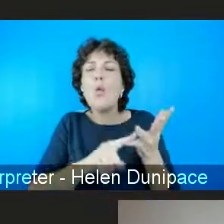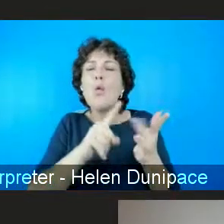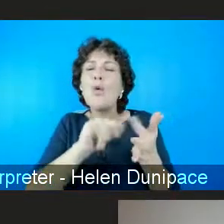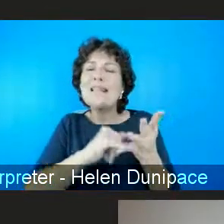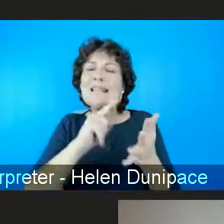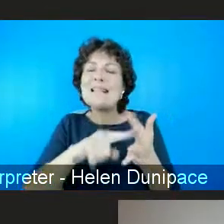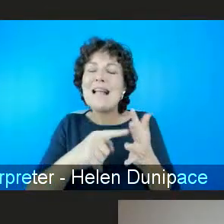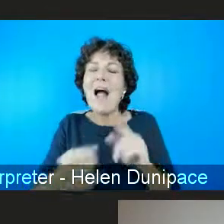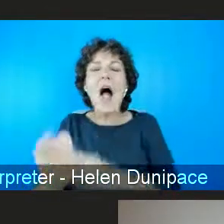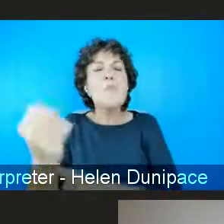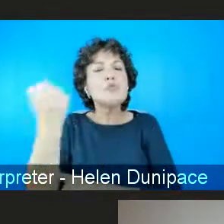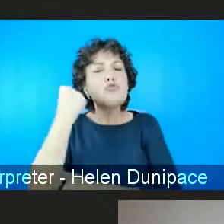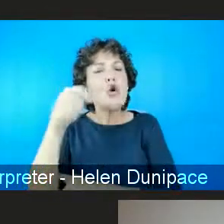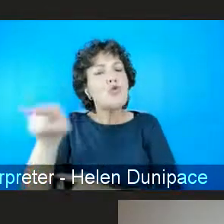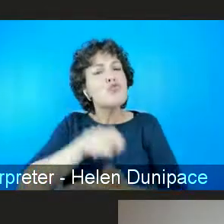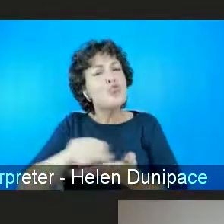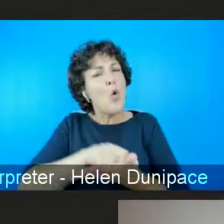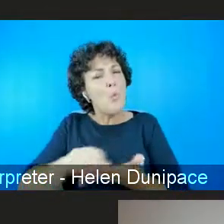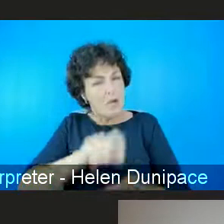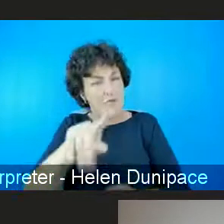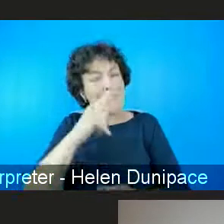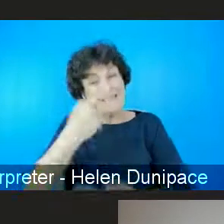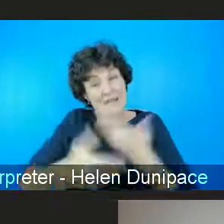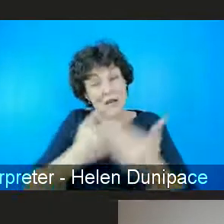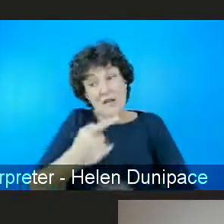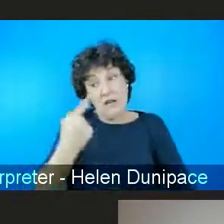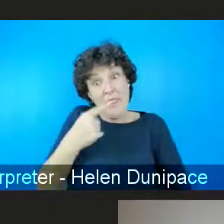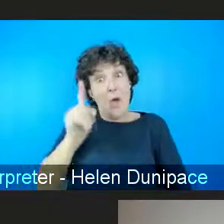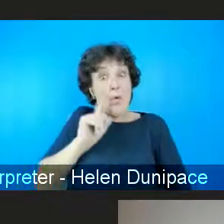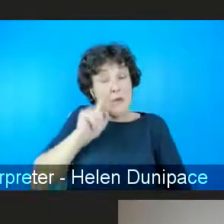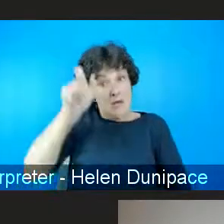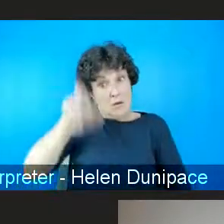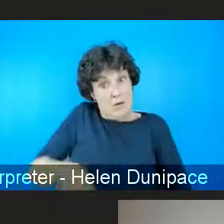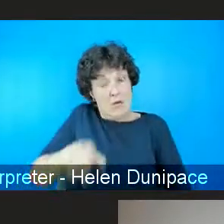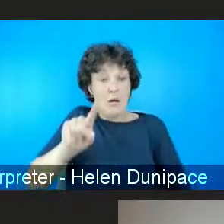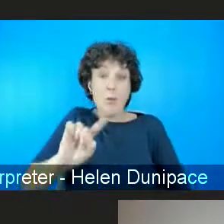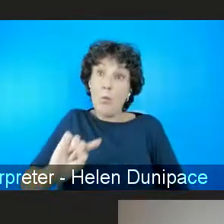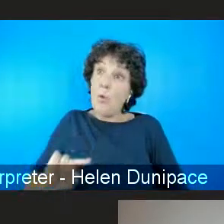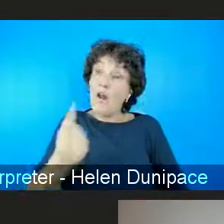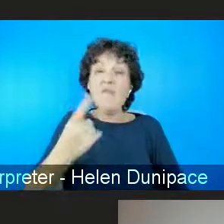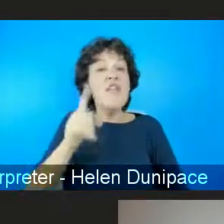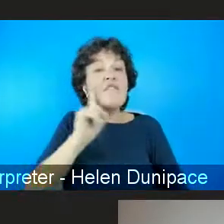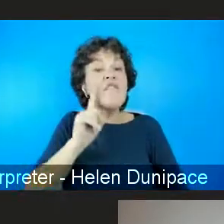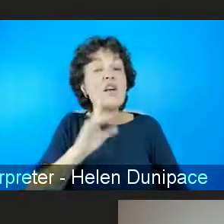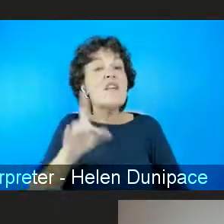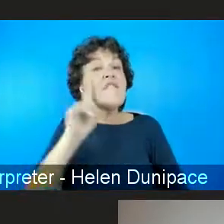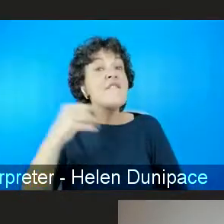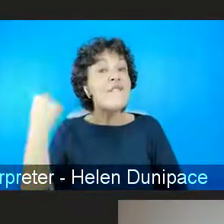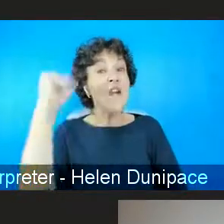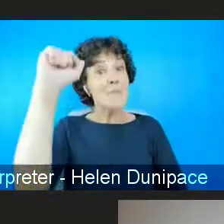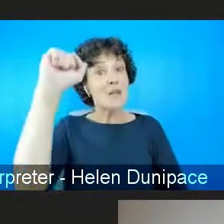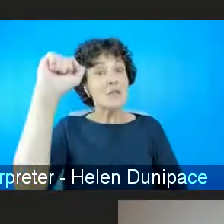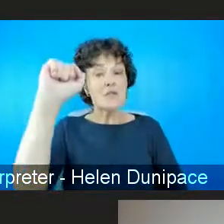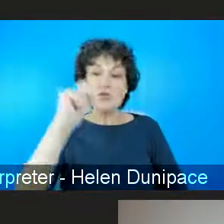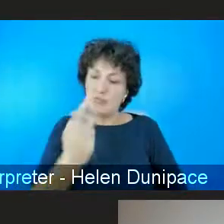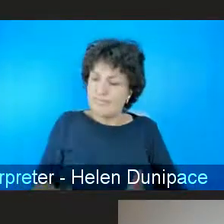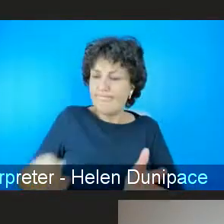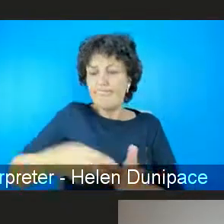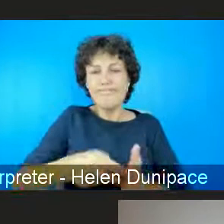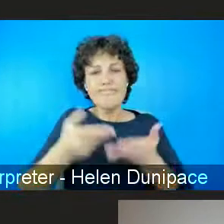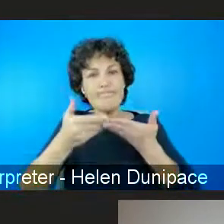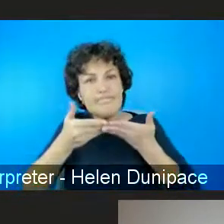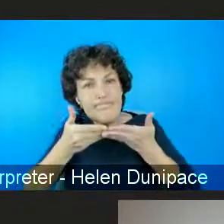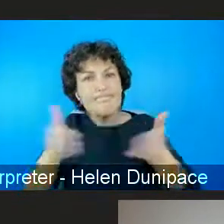Armstrong was one of the first feminists in the US to speak publicly about her